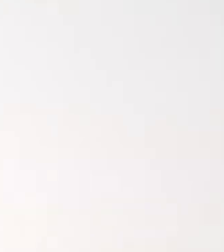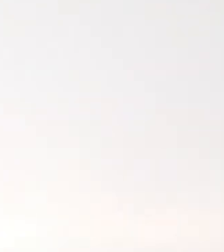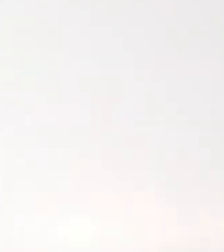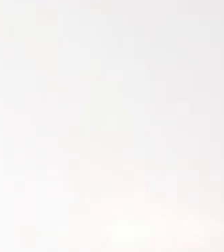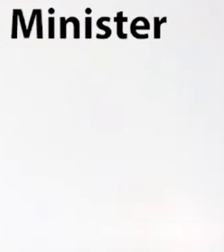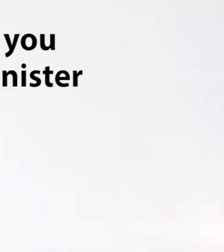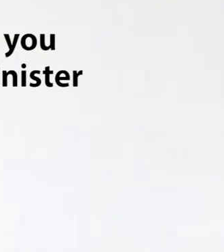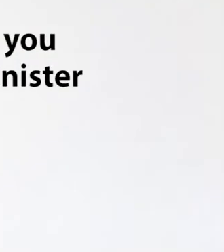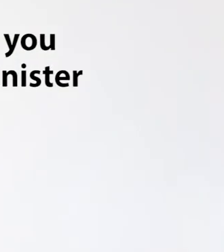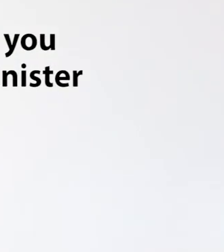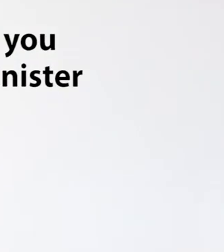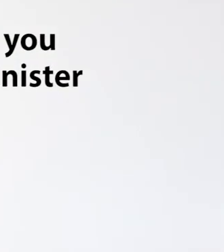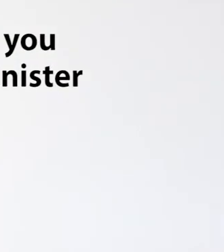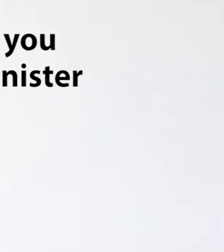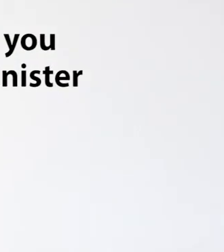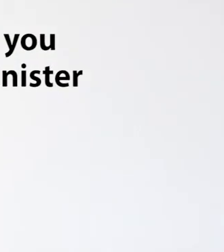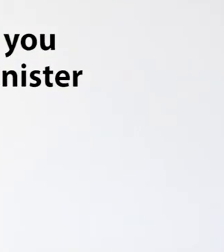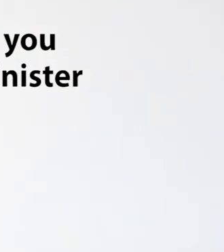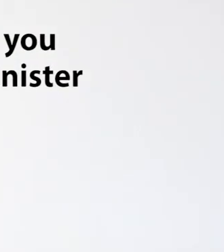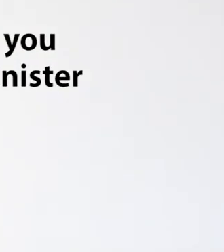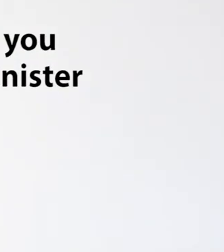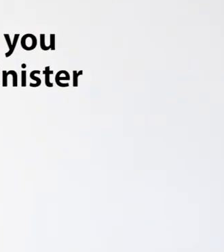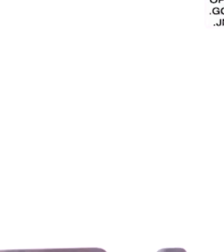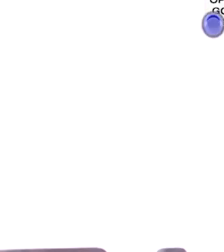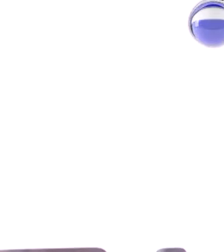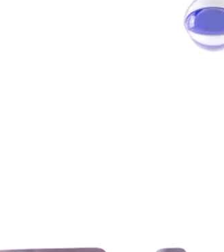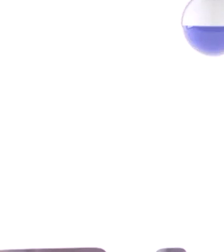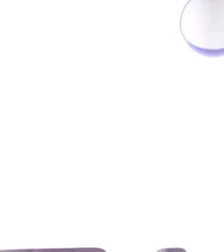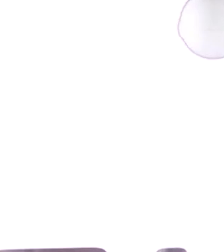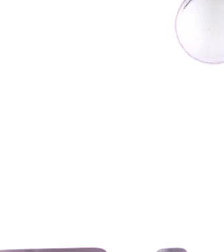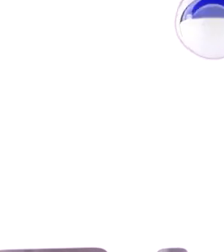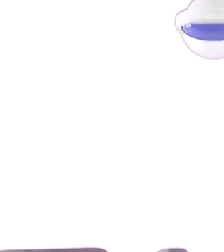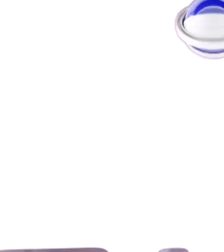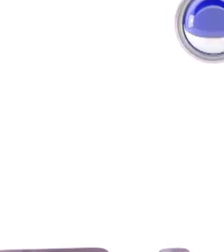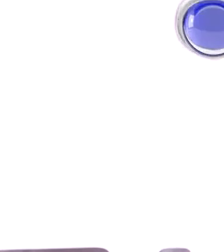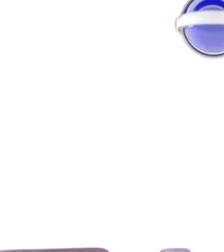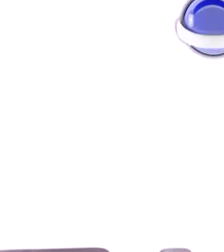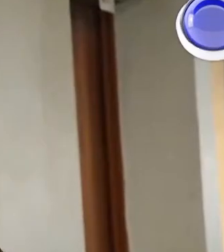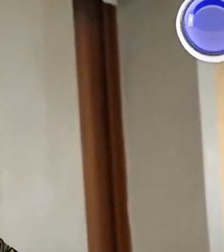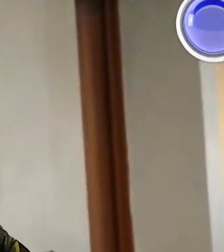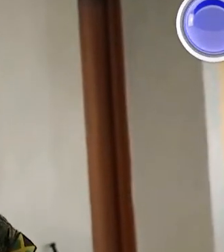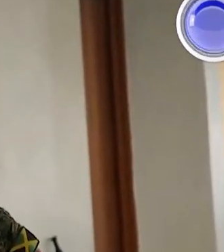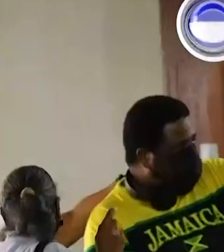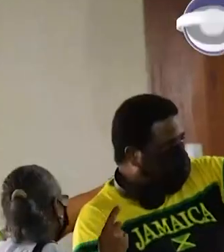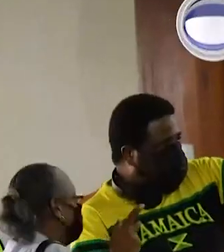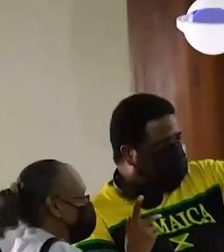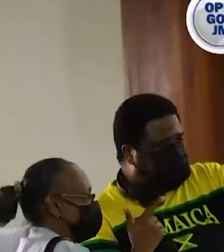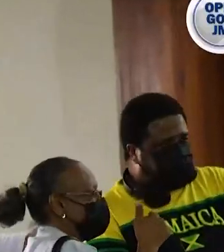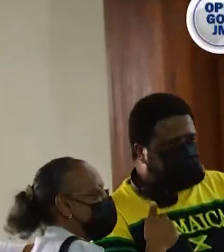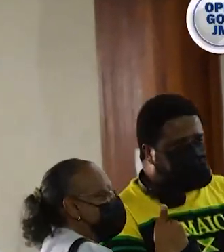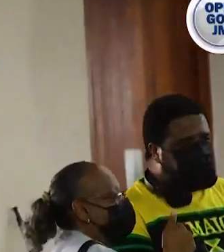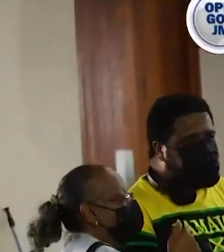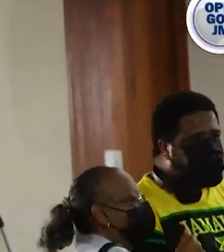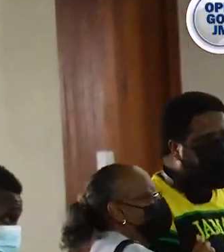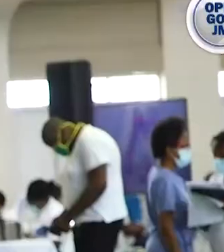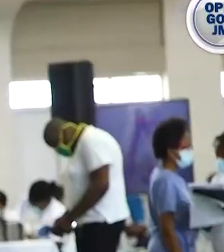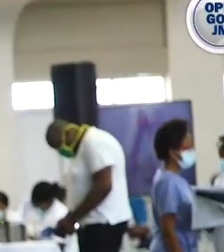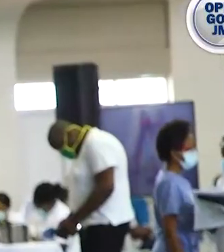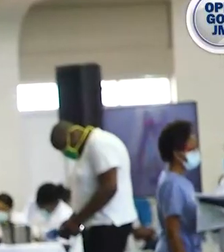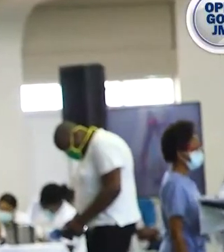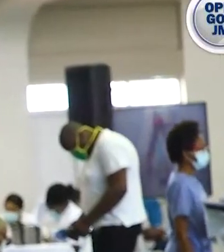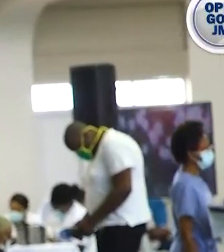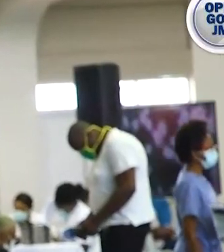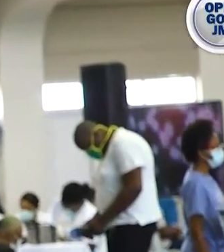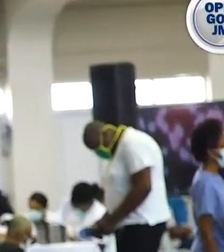The following is brought to you by the office of the prime minister. When your turn comes for the vaccine, please take the vaccine. It is